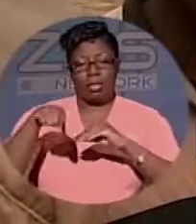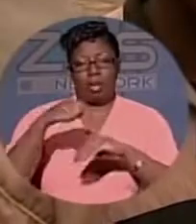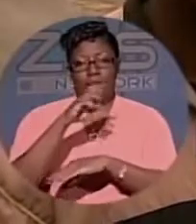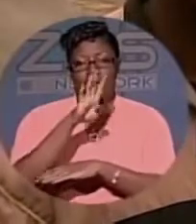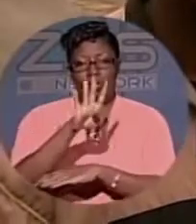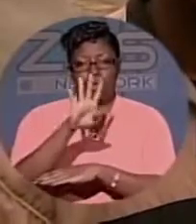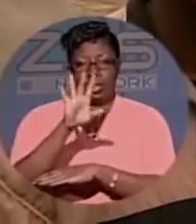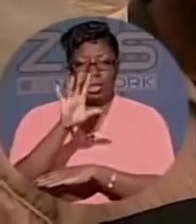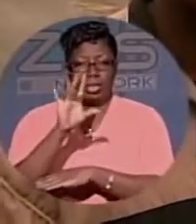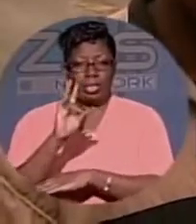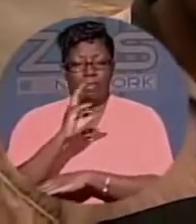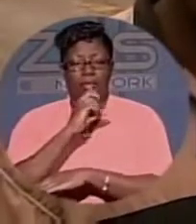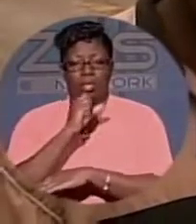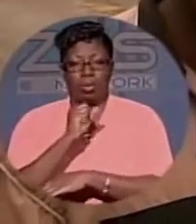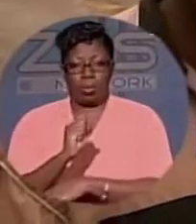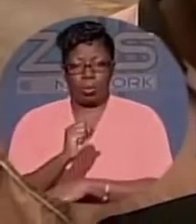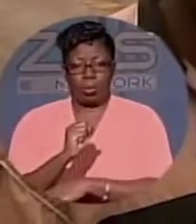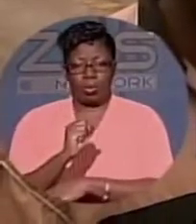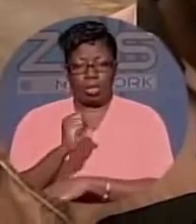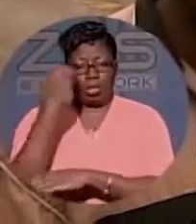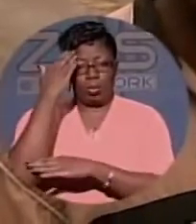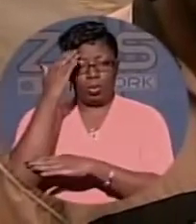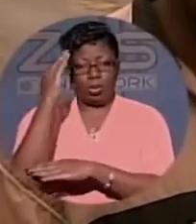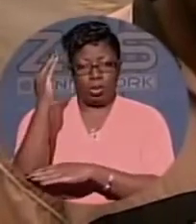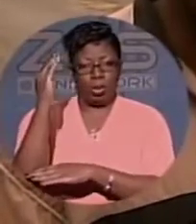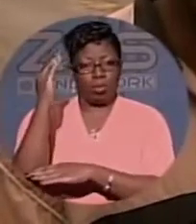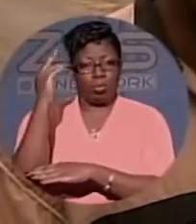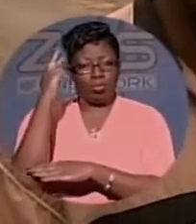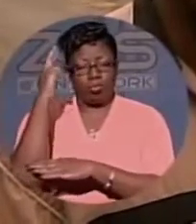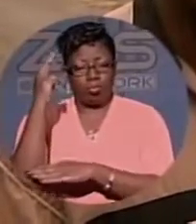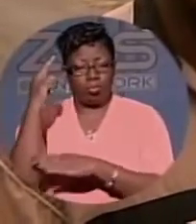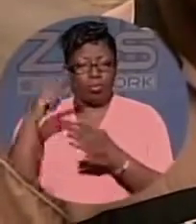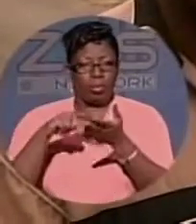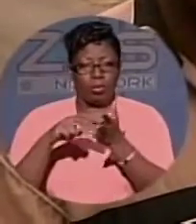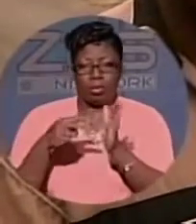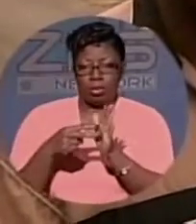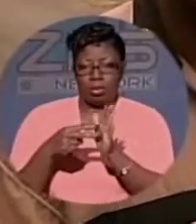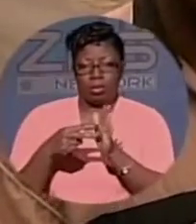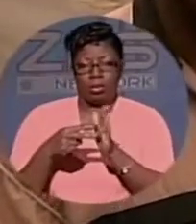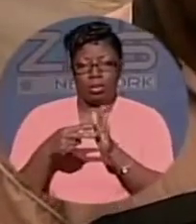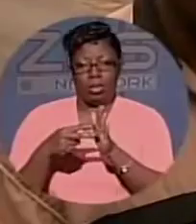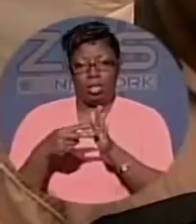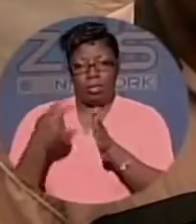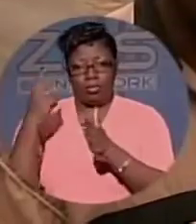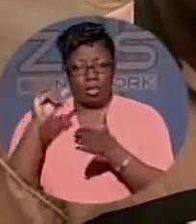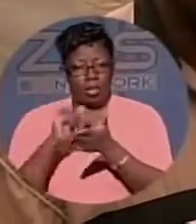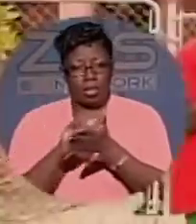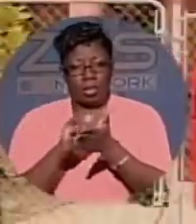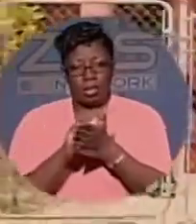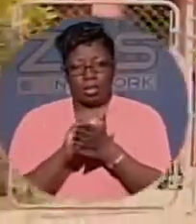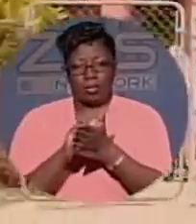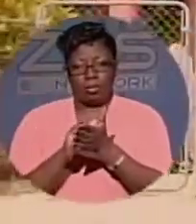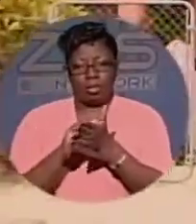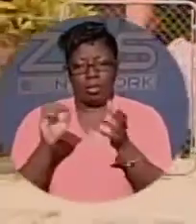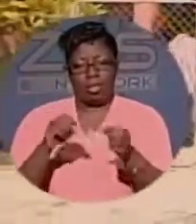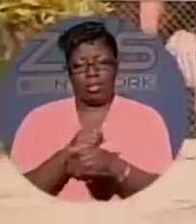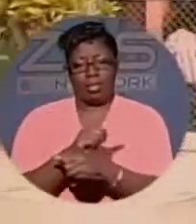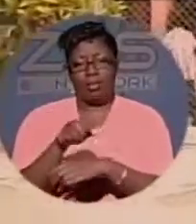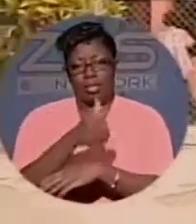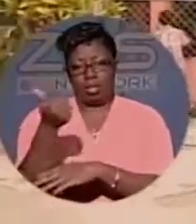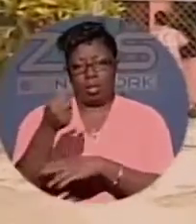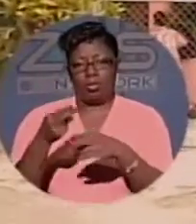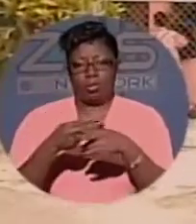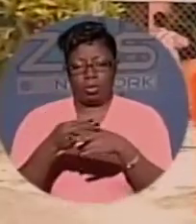years old. We do not know the circumstances surrounding this particular incident, but we should have this cleared up pretty, pretty soon.